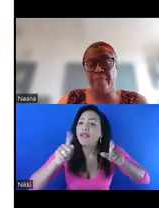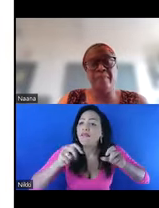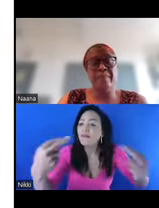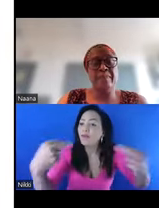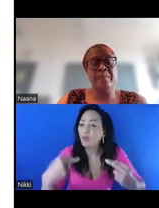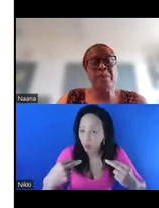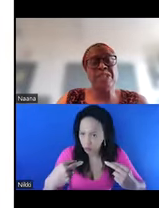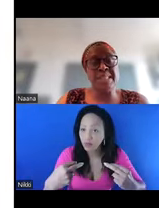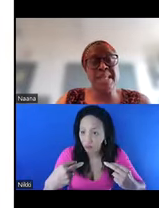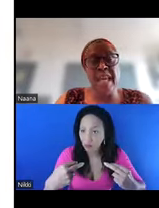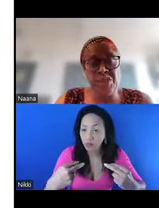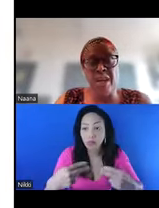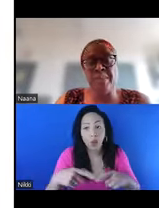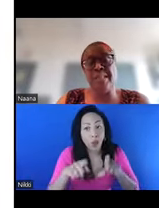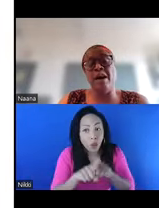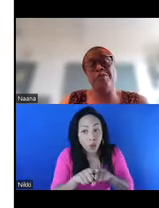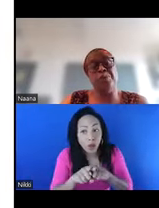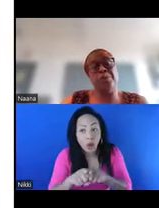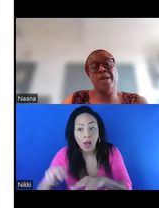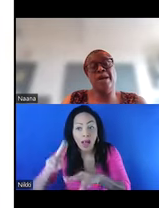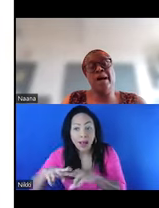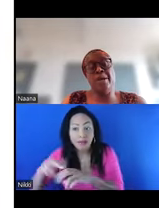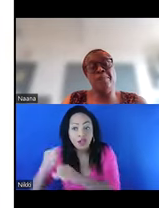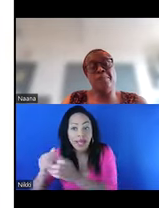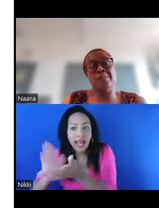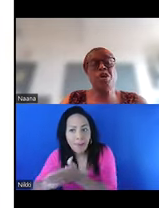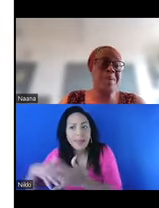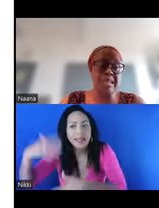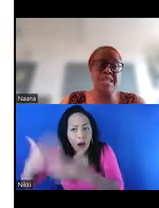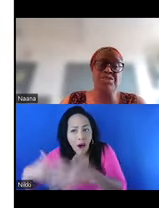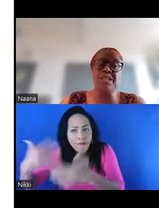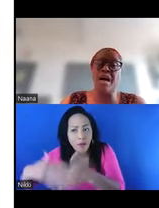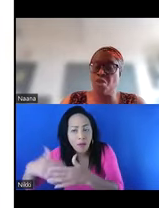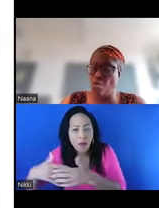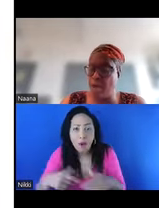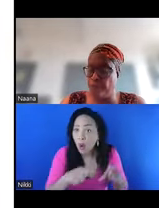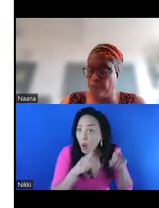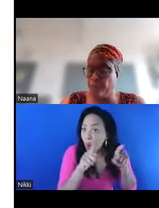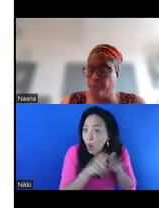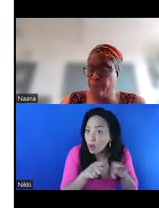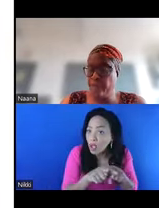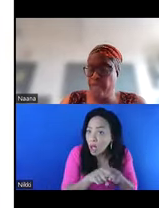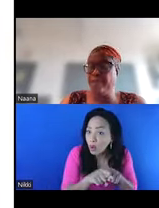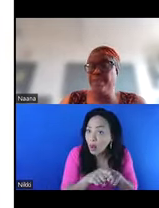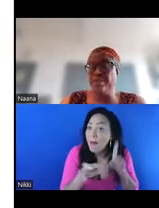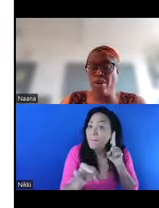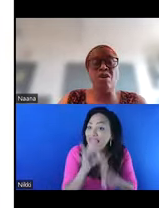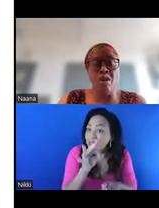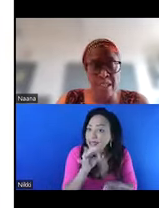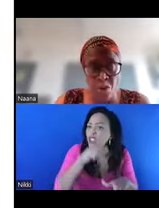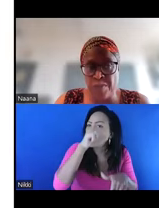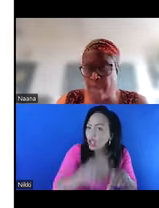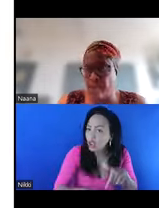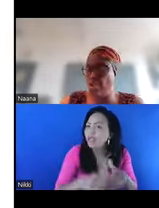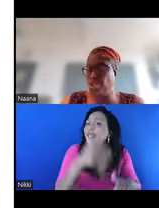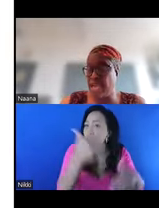just as FGM is harmful, cosmetic surgeries are also harmful. And the Royal